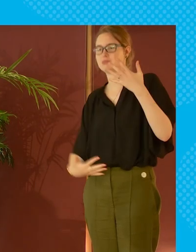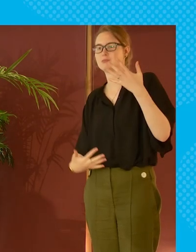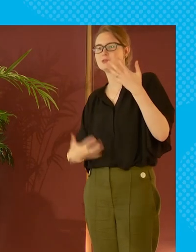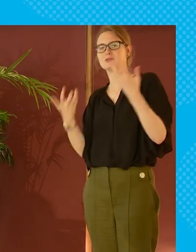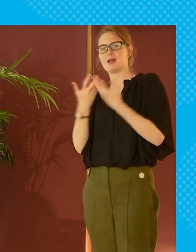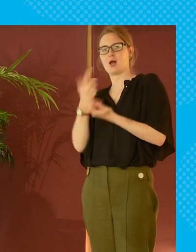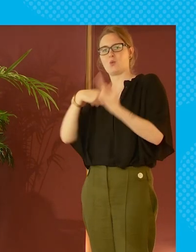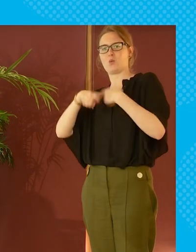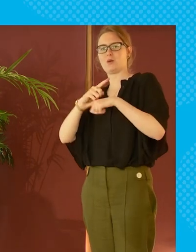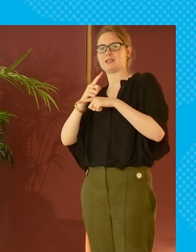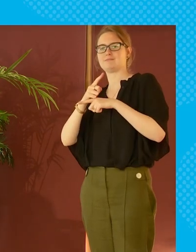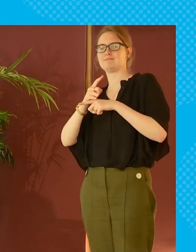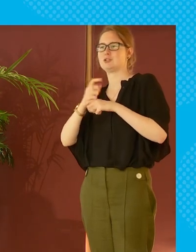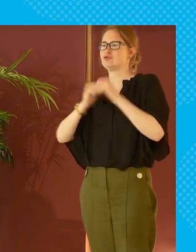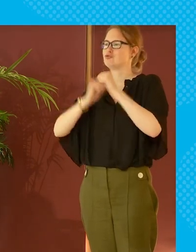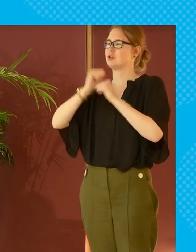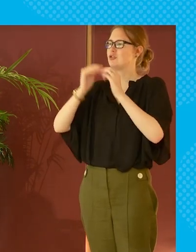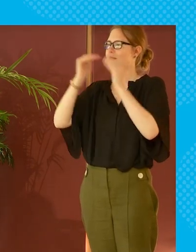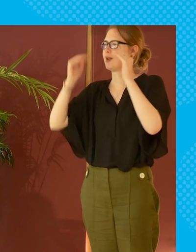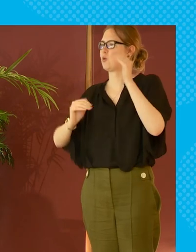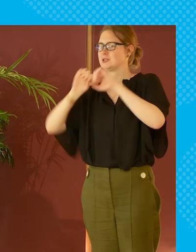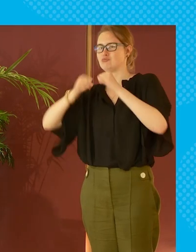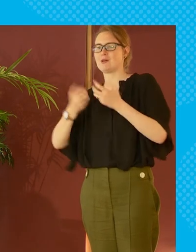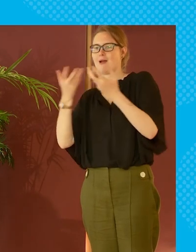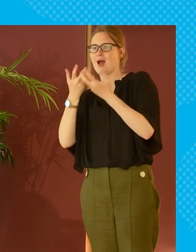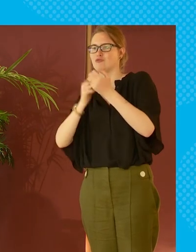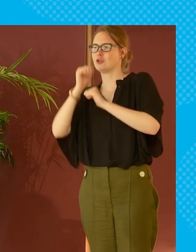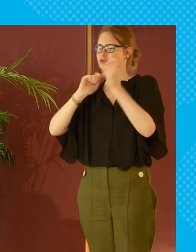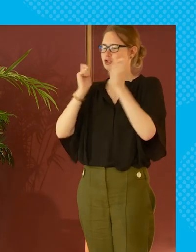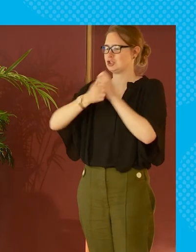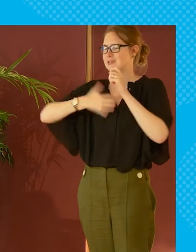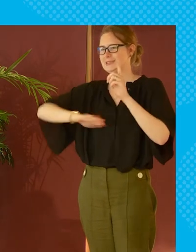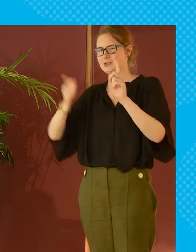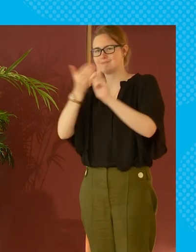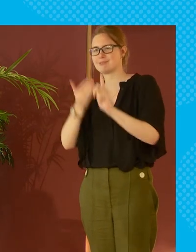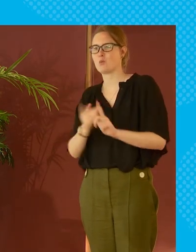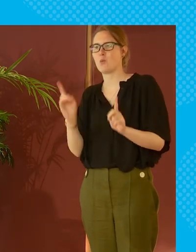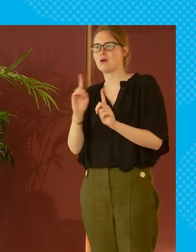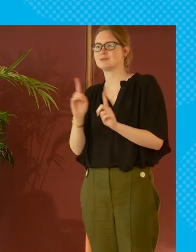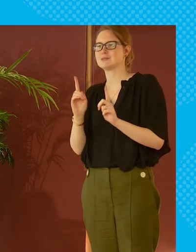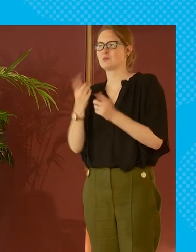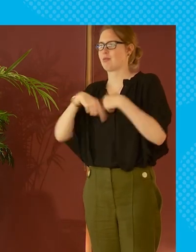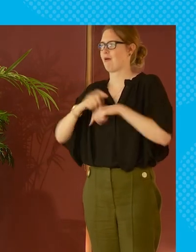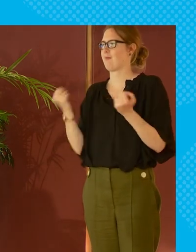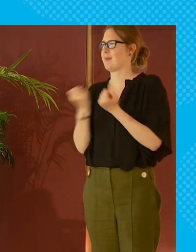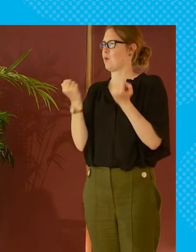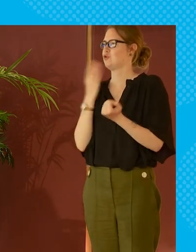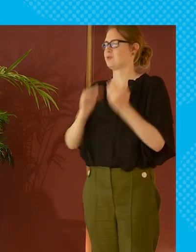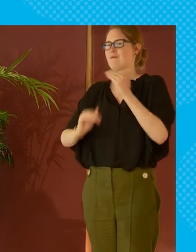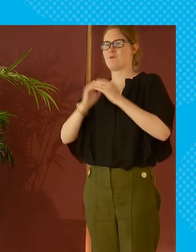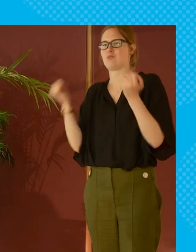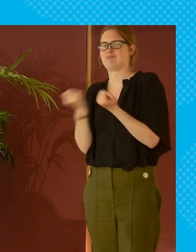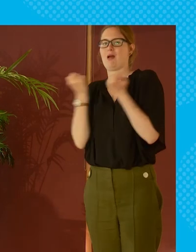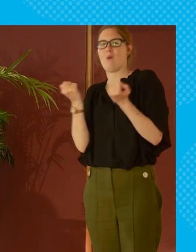issues on how we break down the structural inequalities what are the structural changes we need to make in scotland within the powers that we have